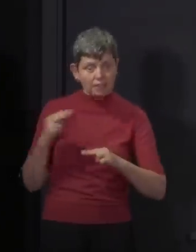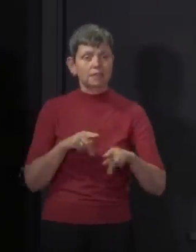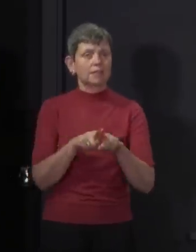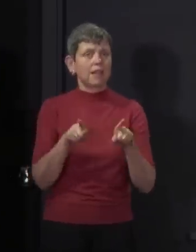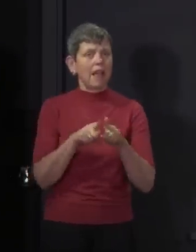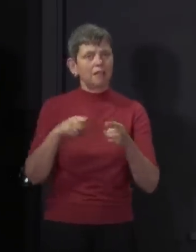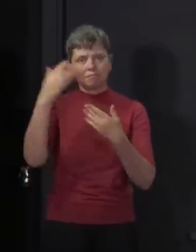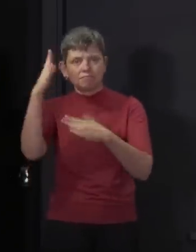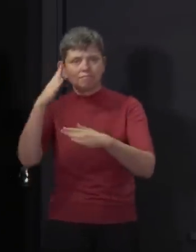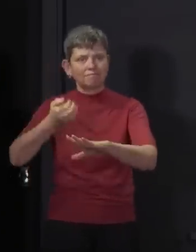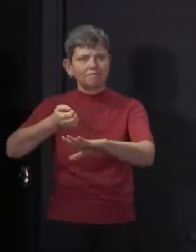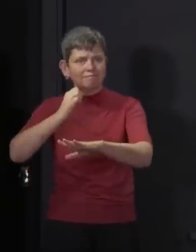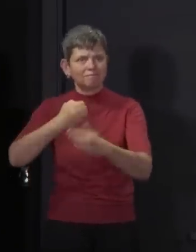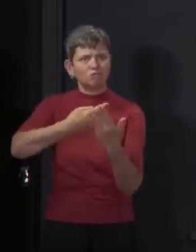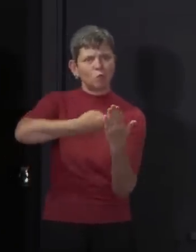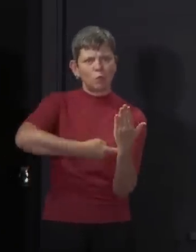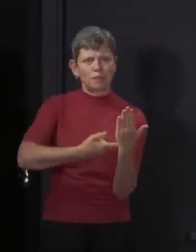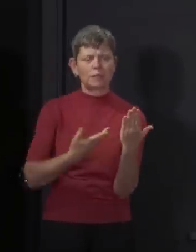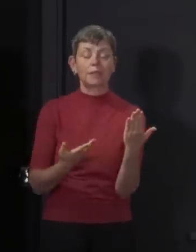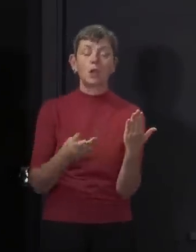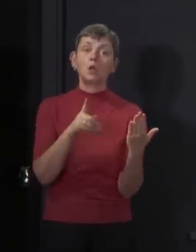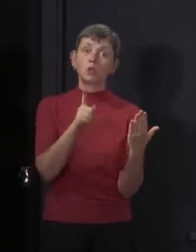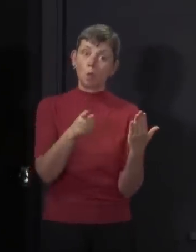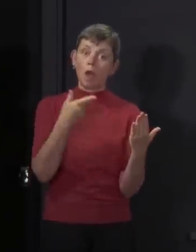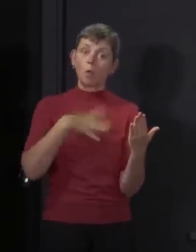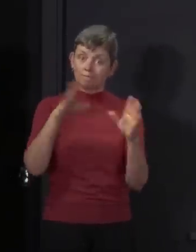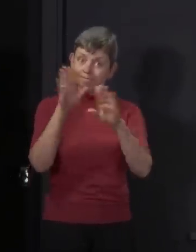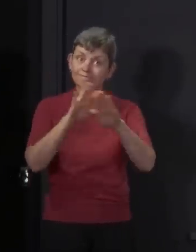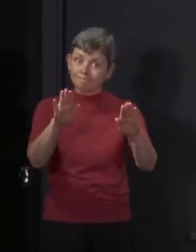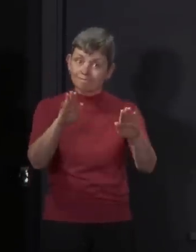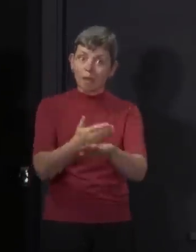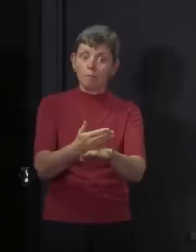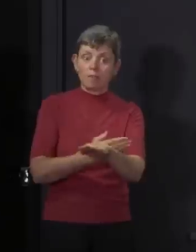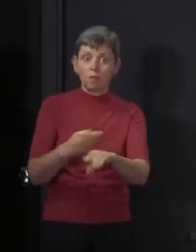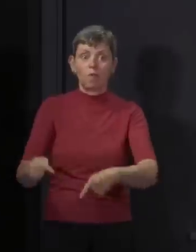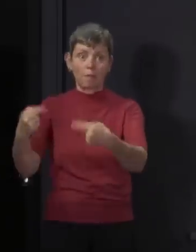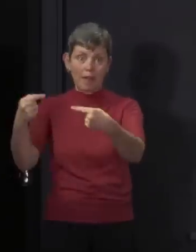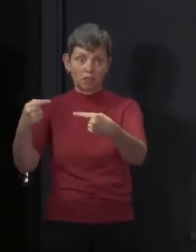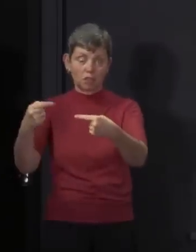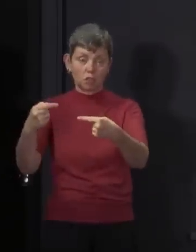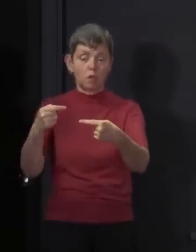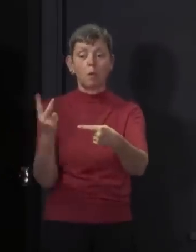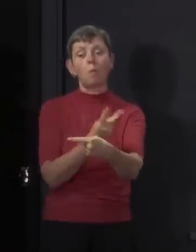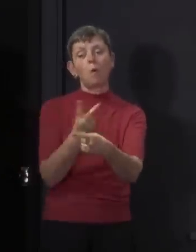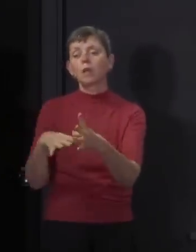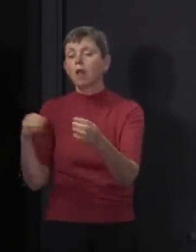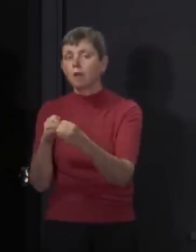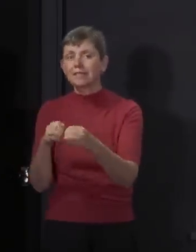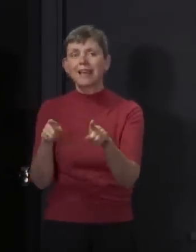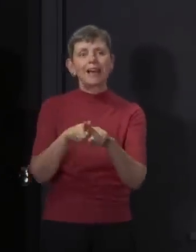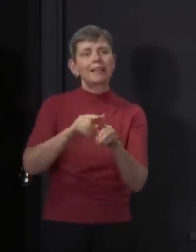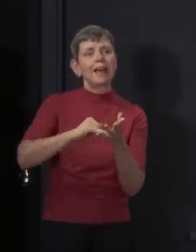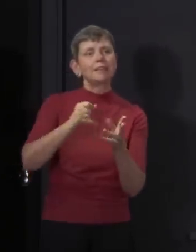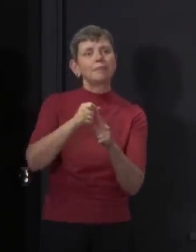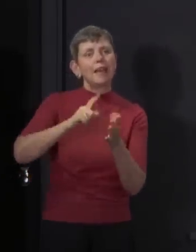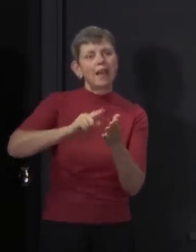a few key points ahead of the match. And I should say that both clubs and the SPFL are also emphasising these points to supporters, and I'm